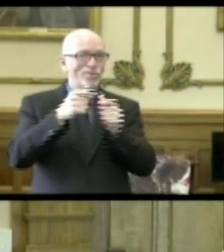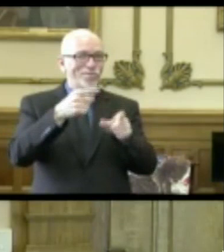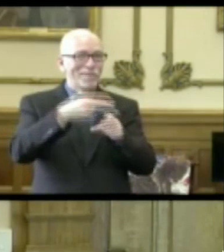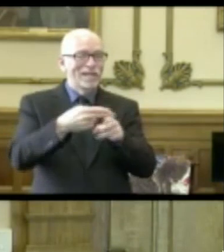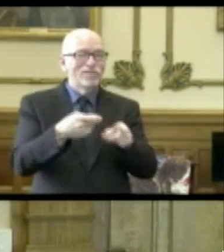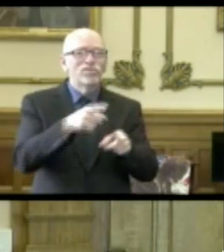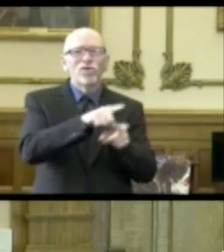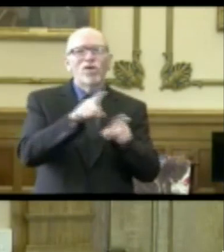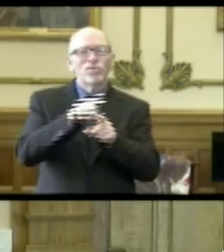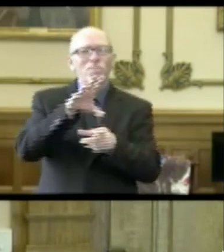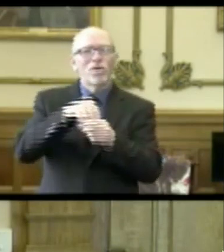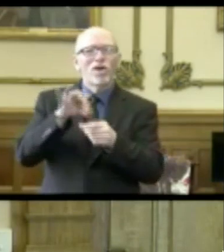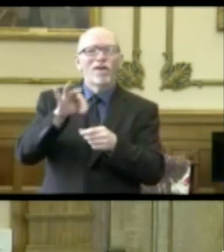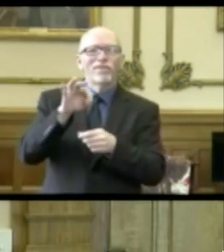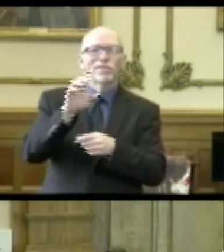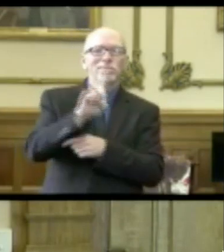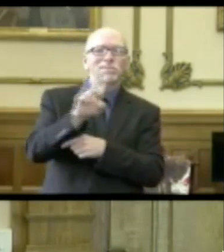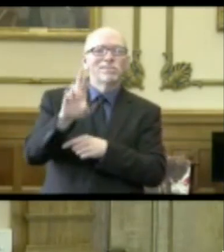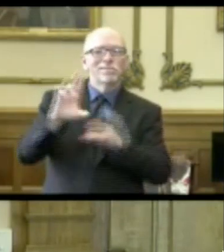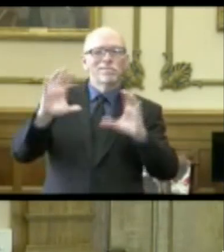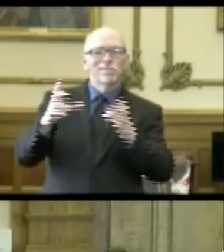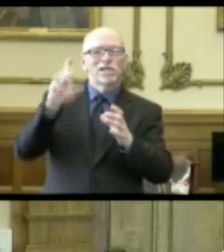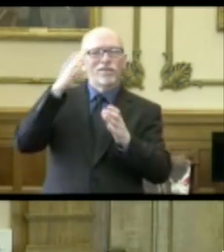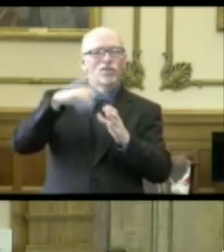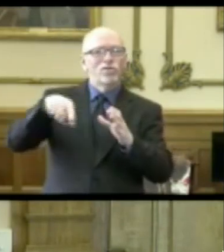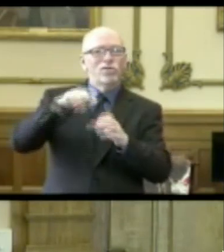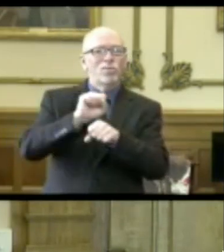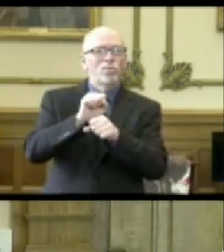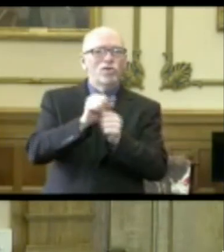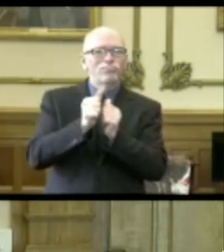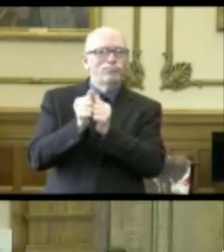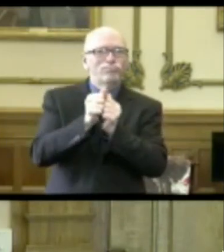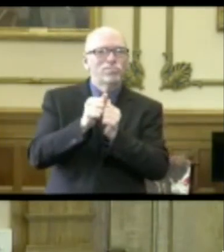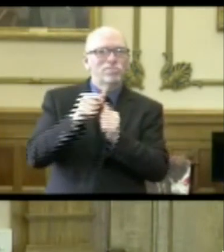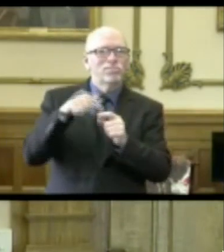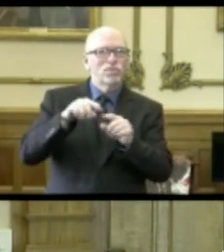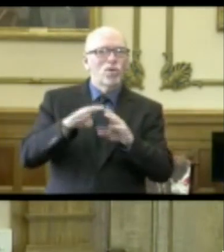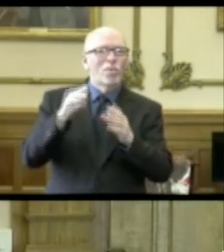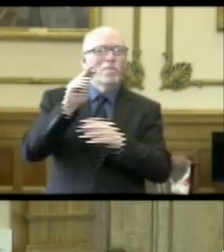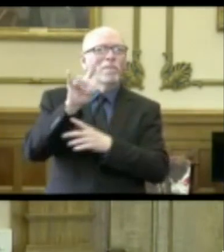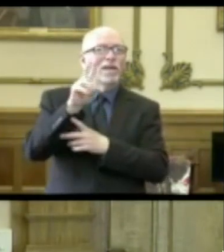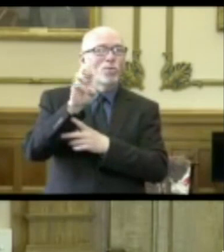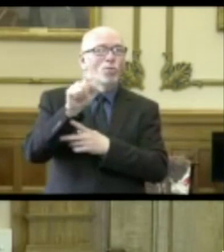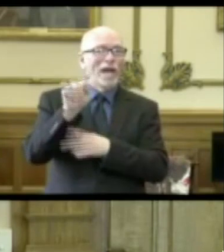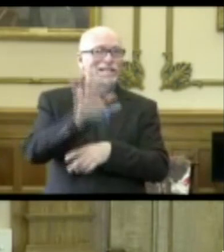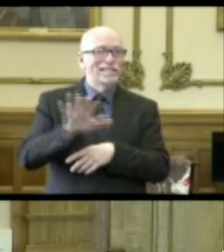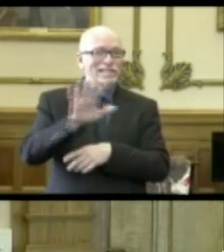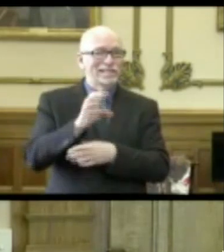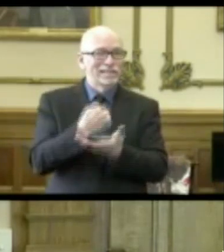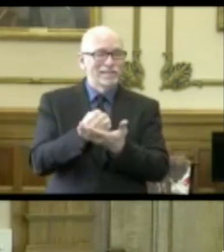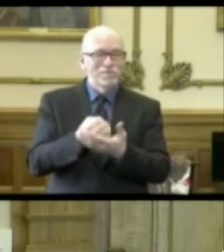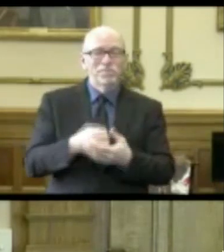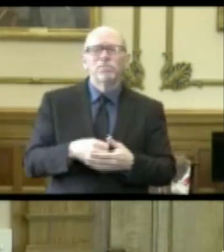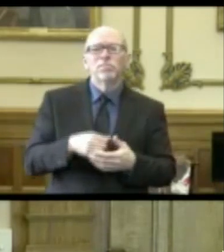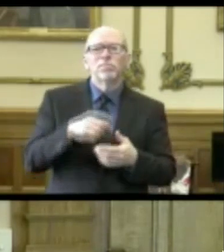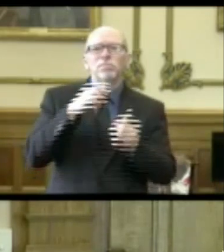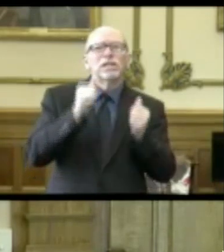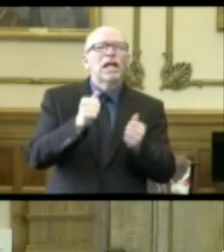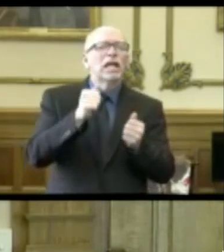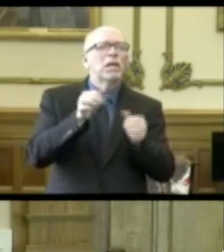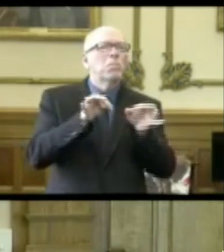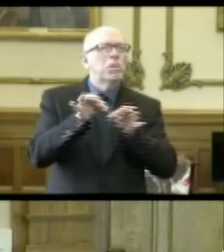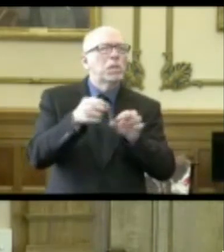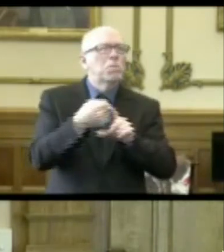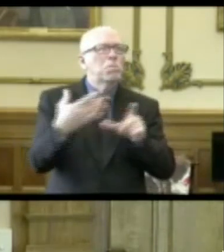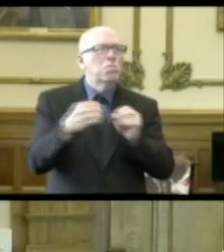you are part of a bipartisan group of governors who are working in close coordination to open the Midwest regional economy. Yes. Can you tell us a little